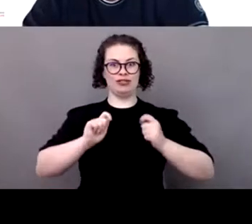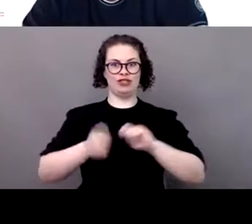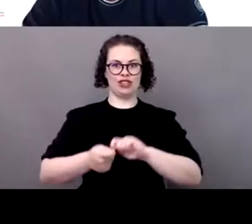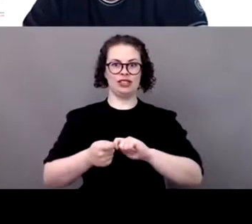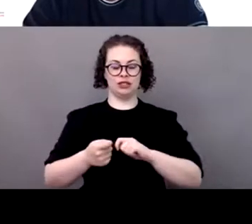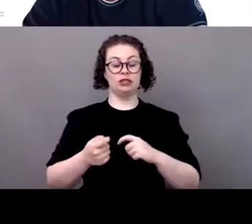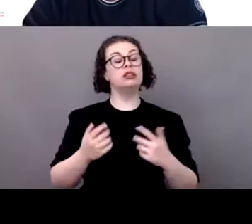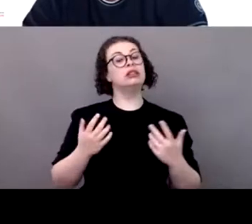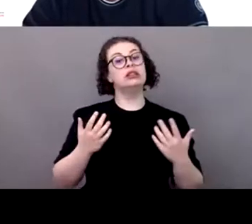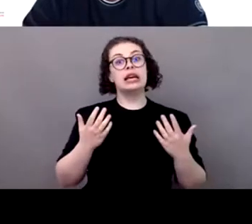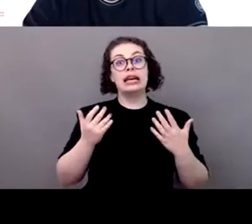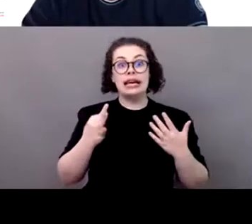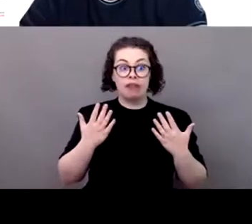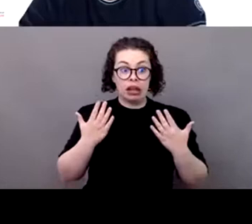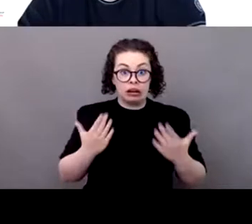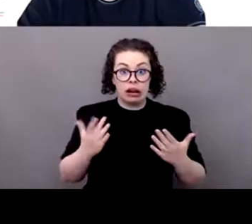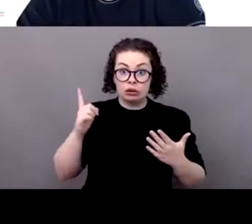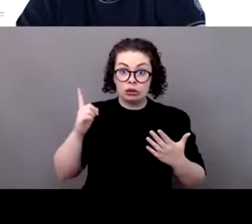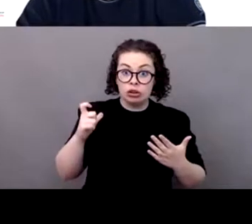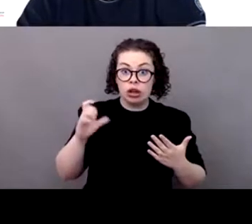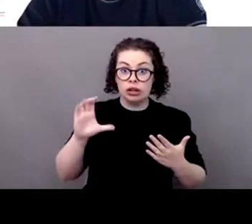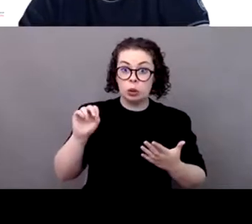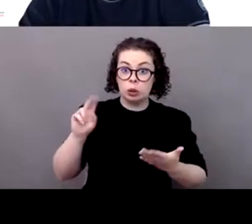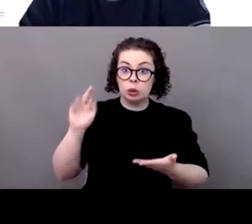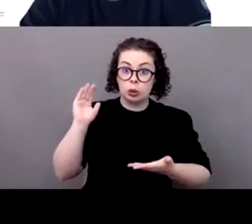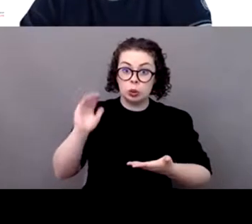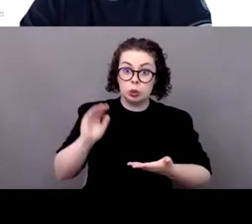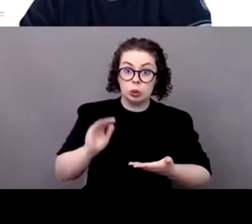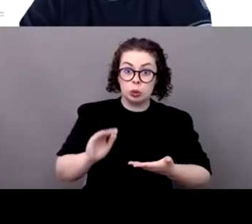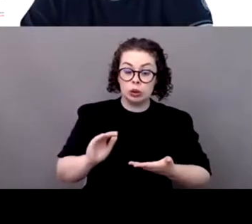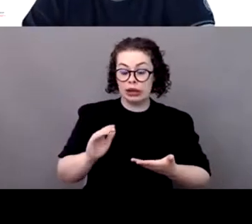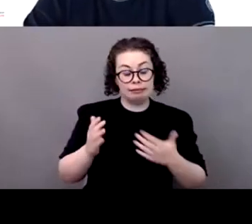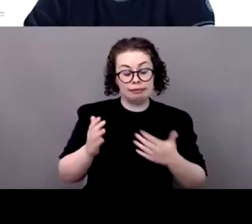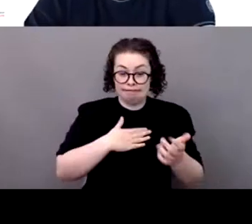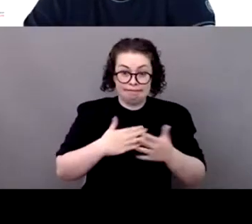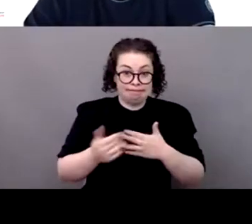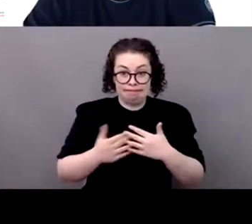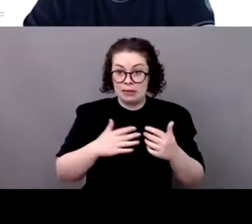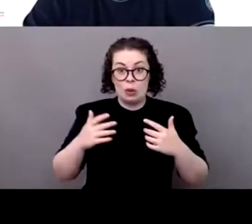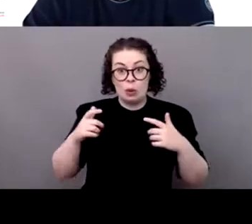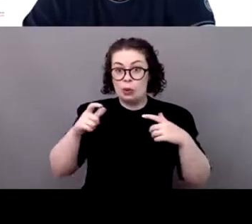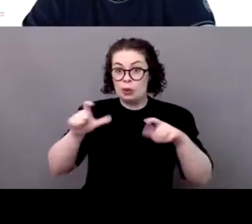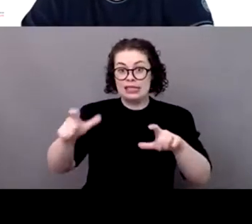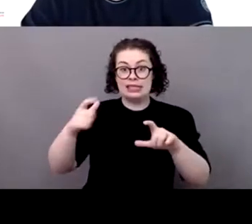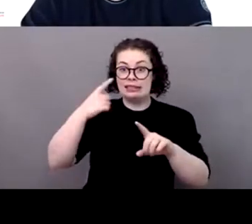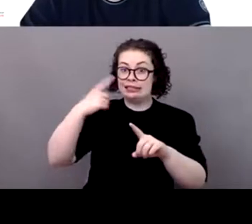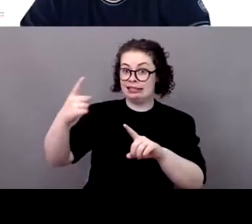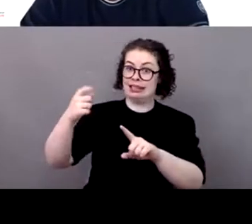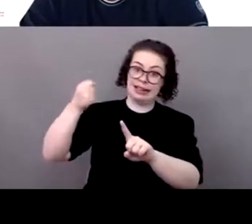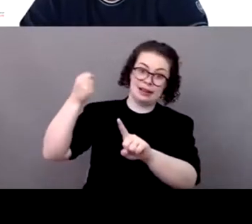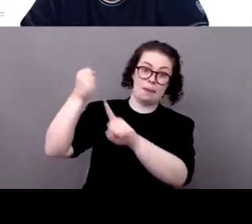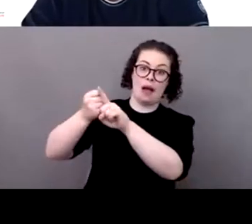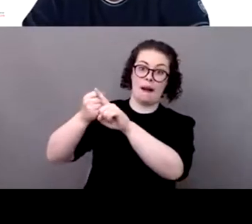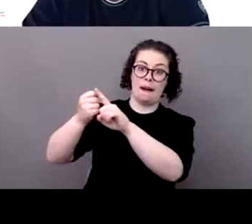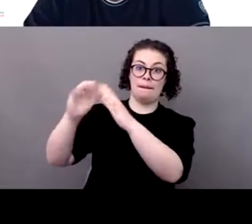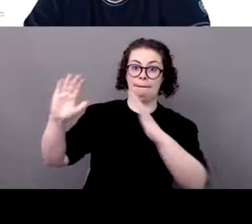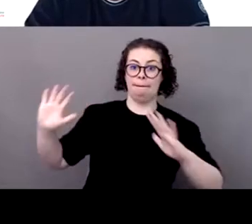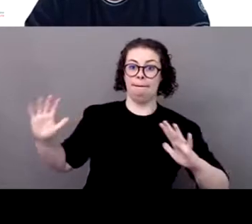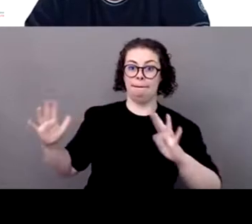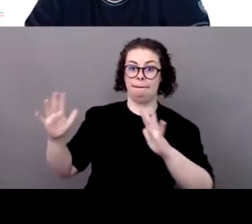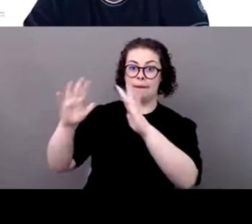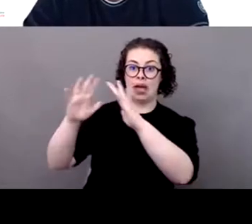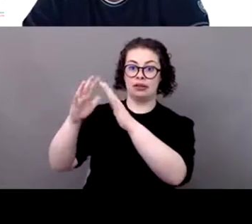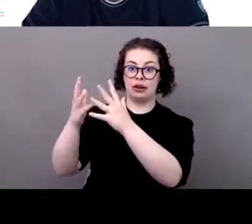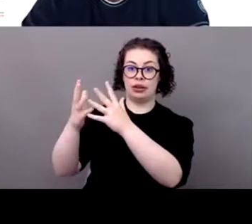said, to stop our emissions, we would still see the impacts of global warming happening on our mountains. At the same time, we also know that the